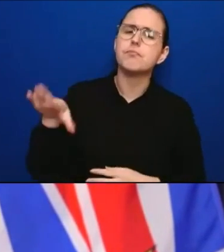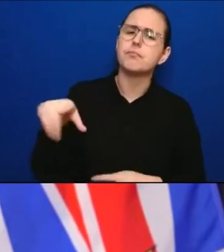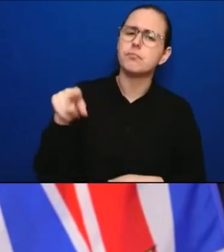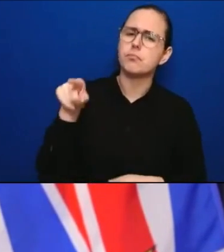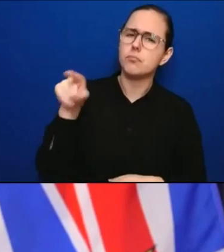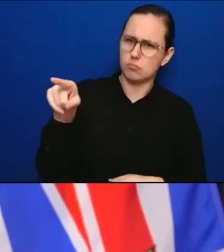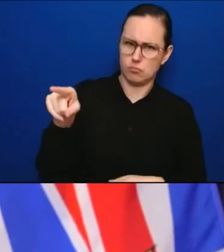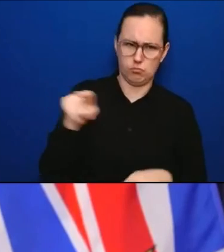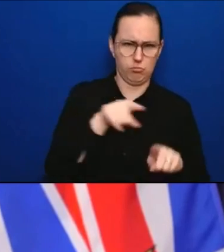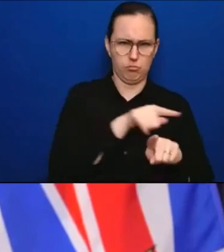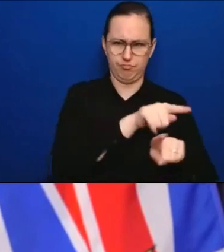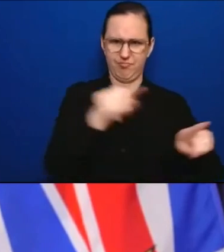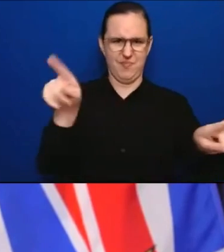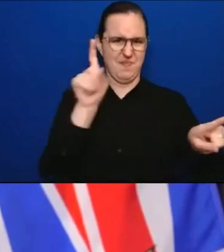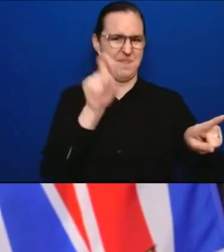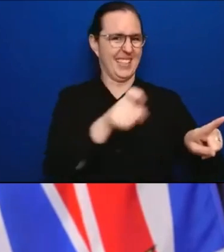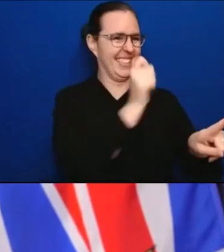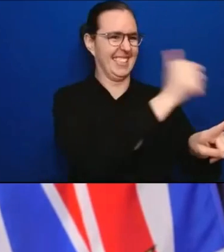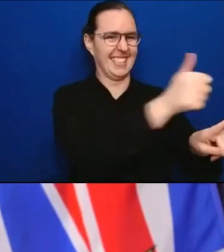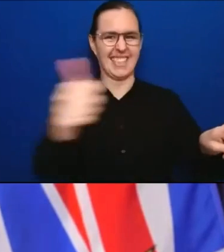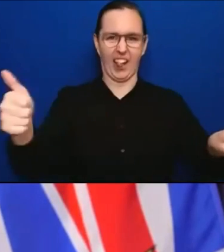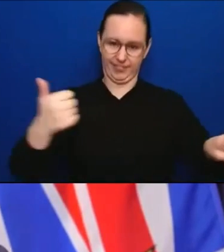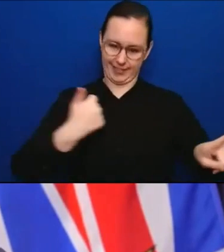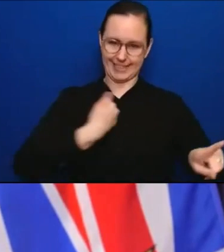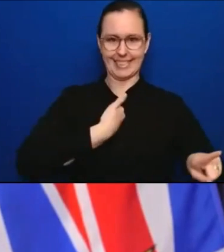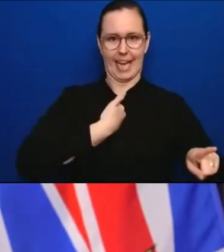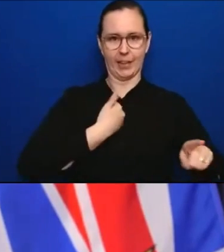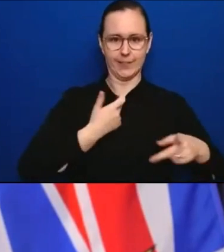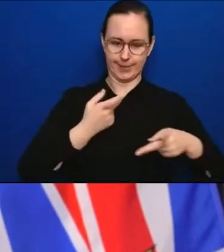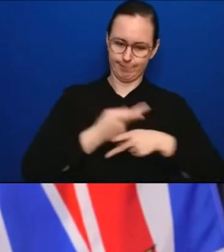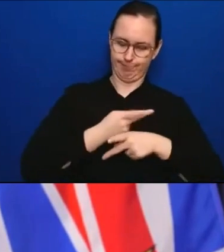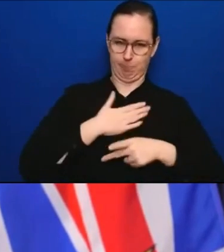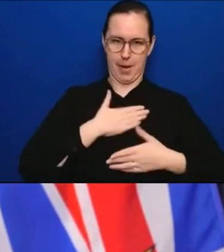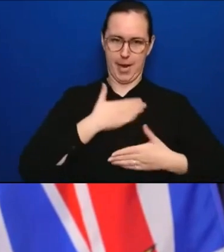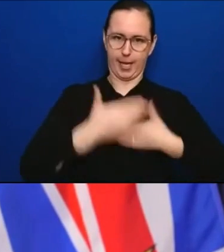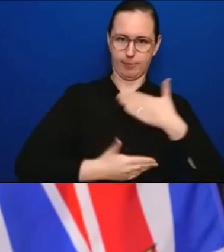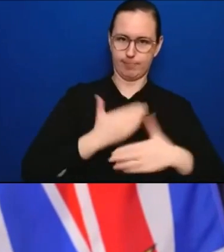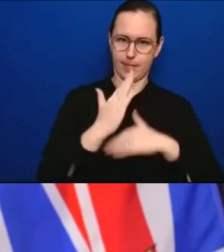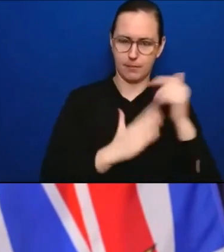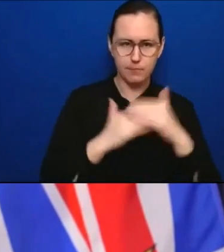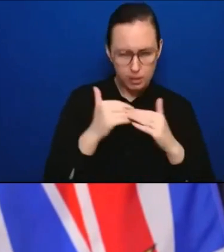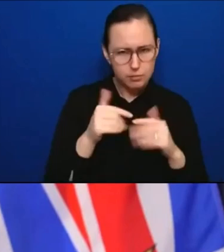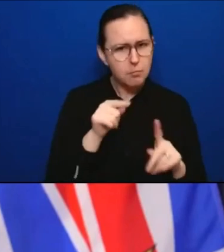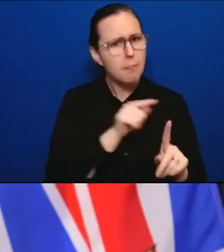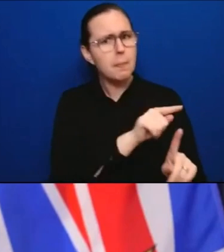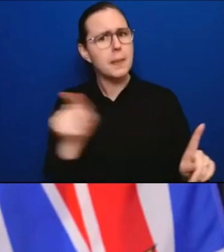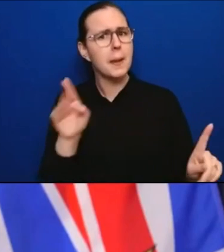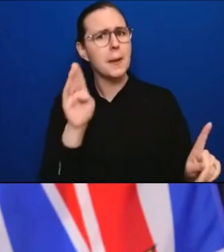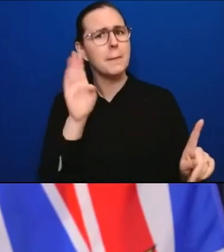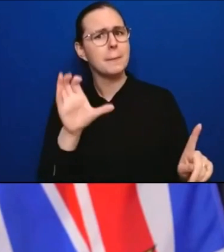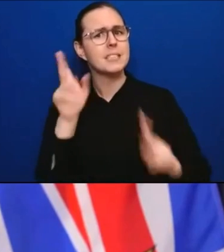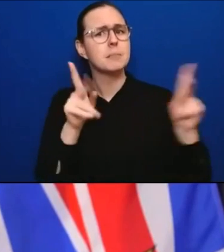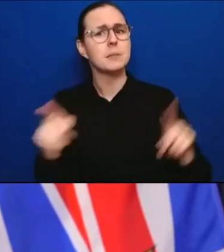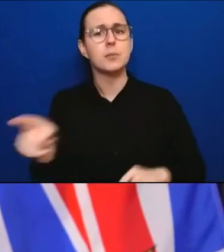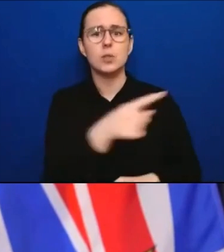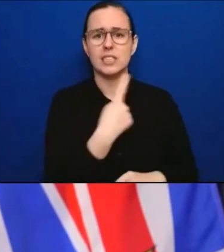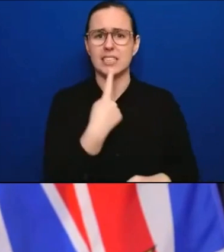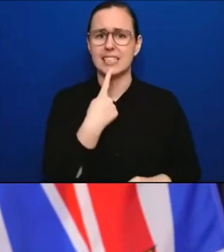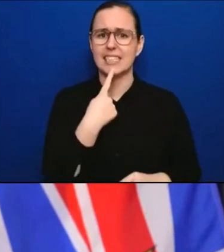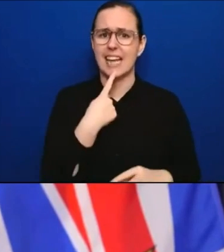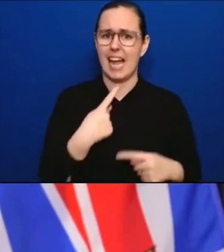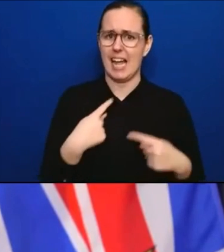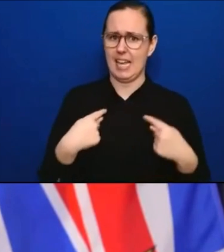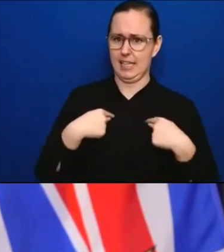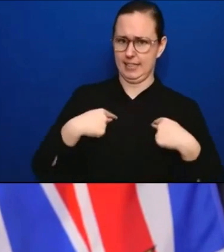their own pace. A lot of British Columbians I've spoken to are expressing that they feel they don't have the tools to make an accurate risk